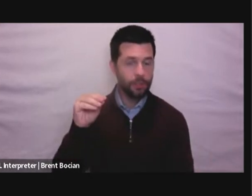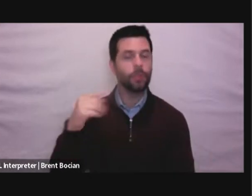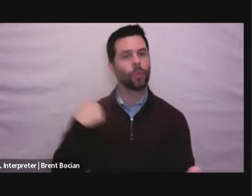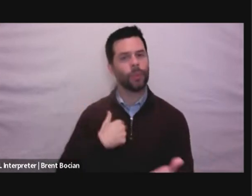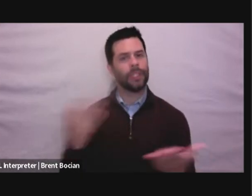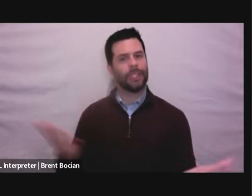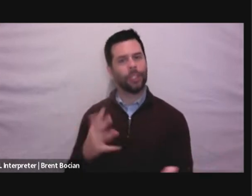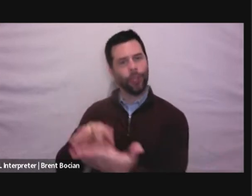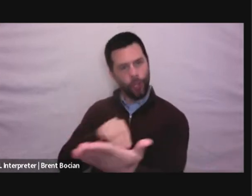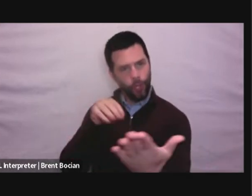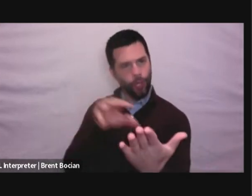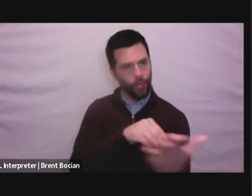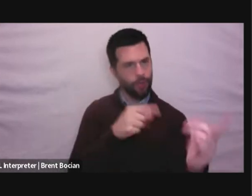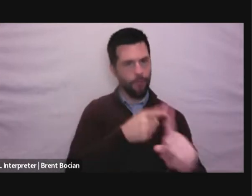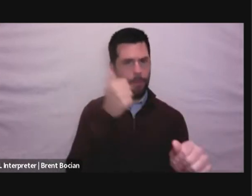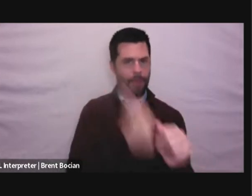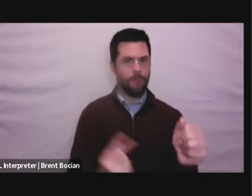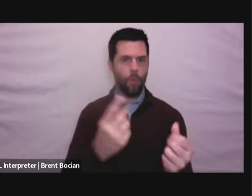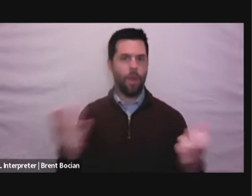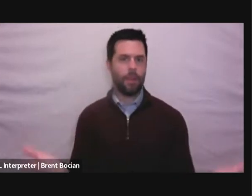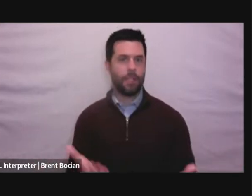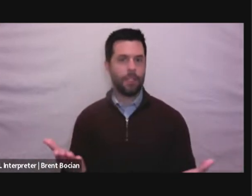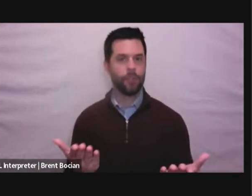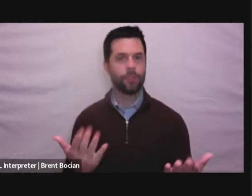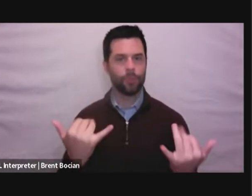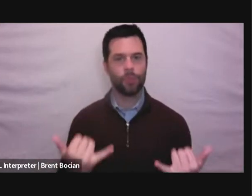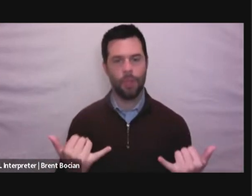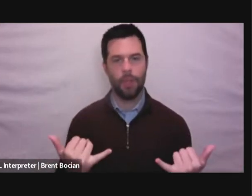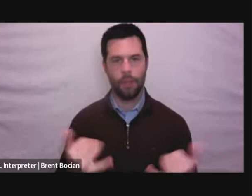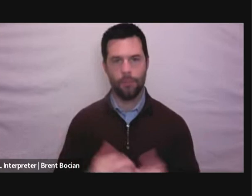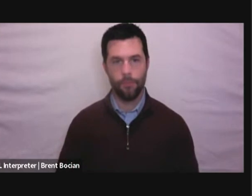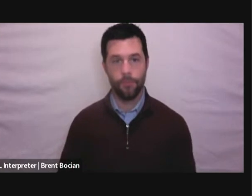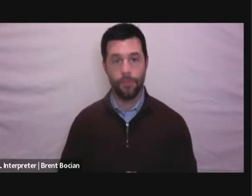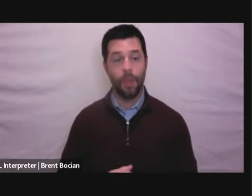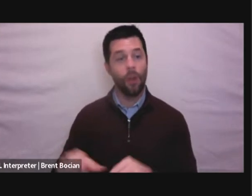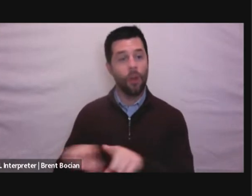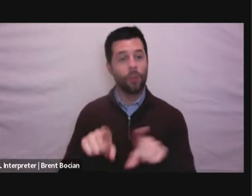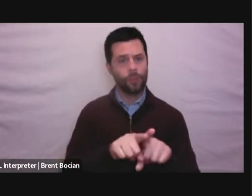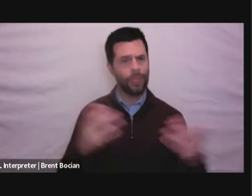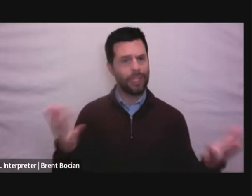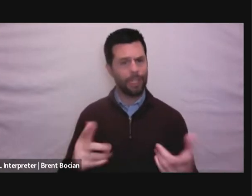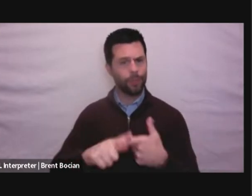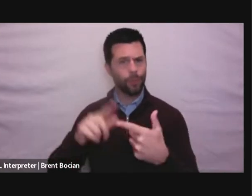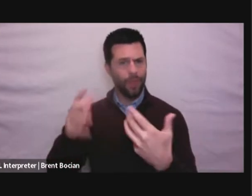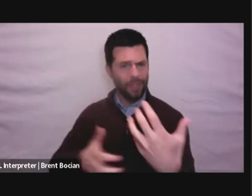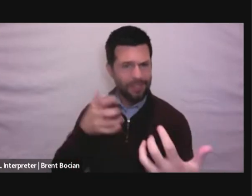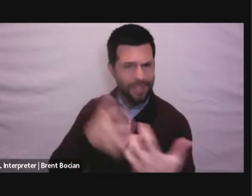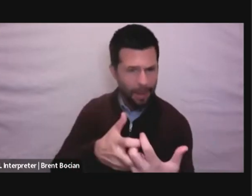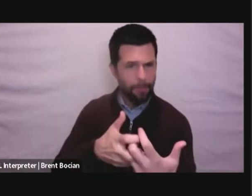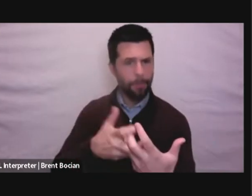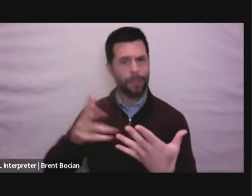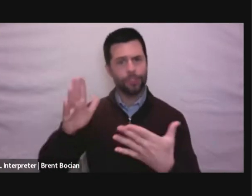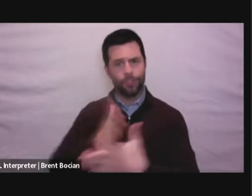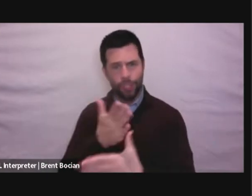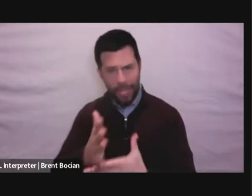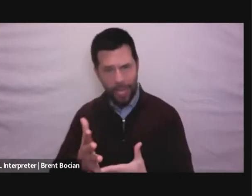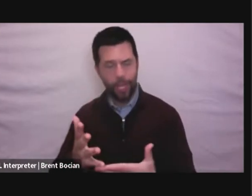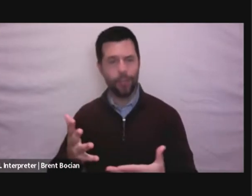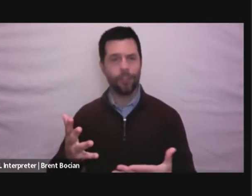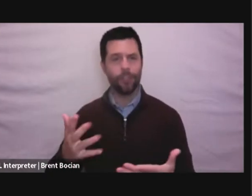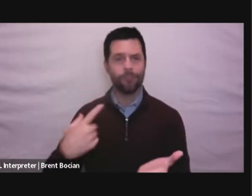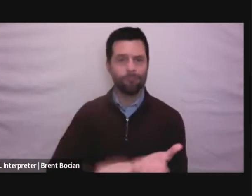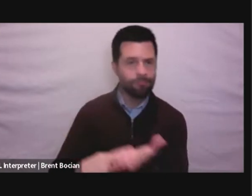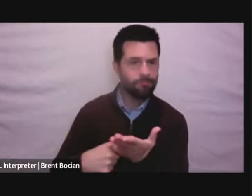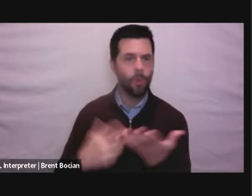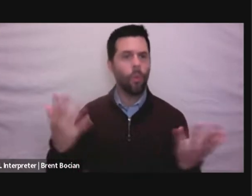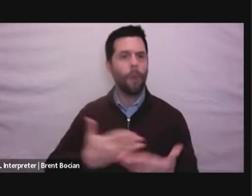everyone around this table. We're here to adapt. We're here to try to share and spread best practices. Because